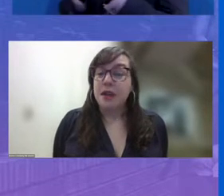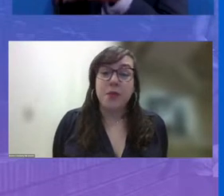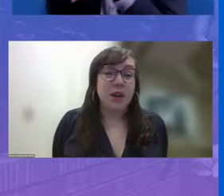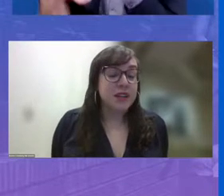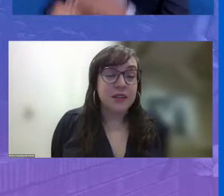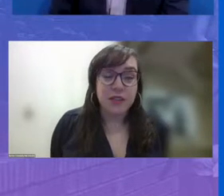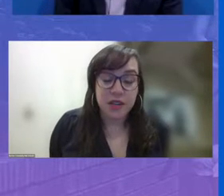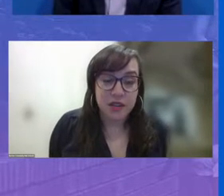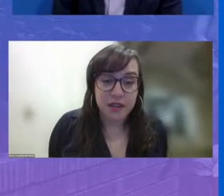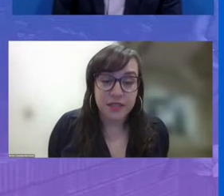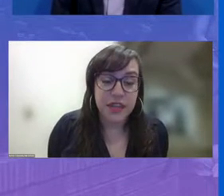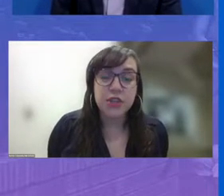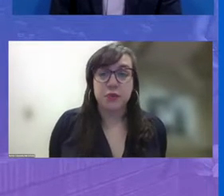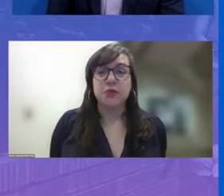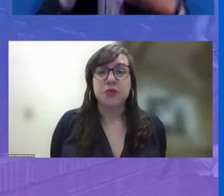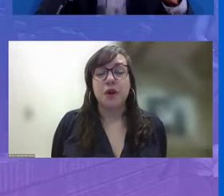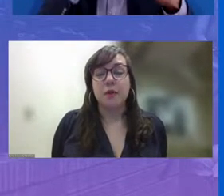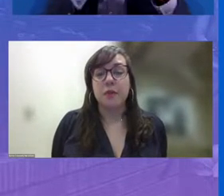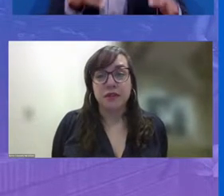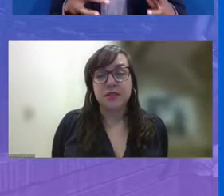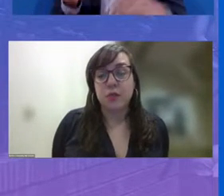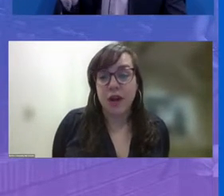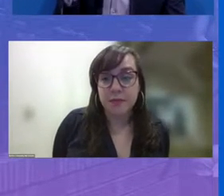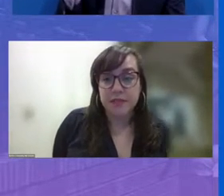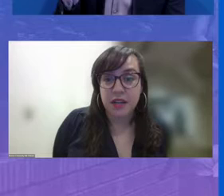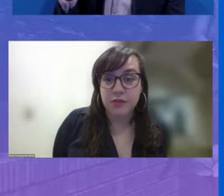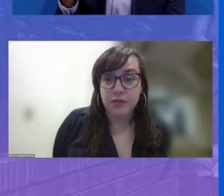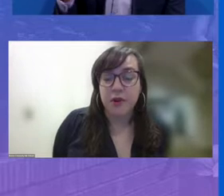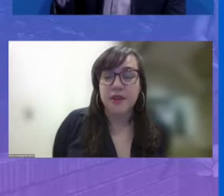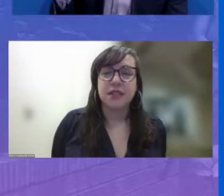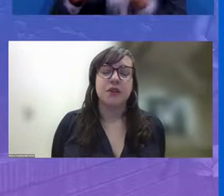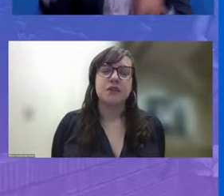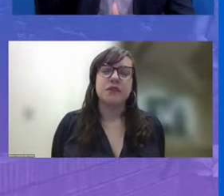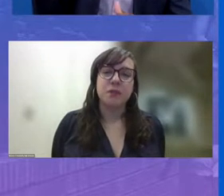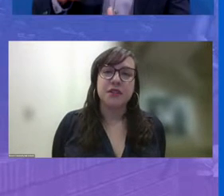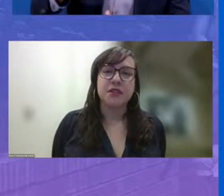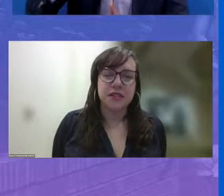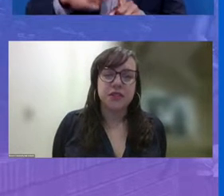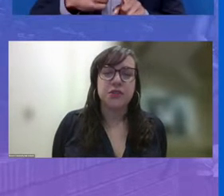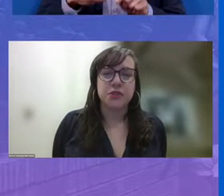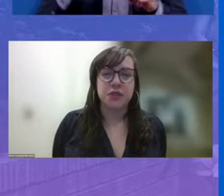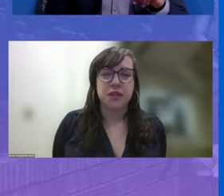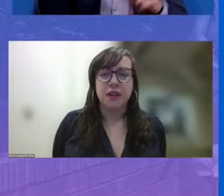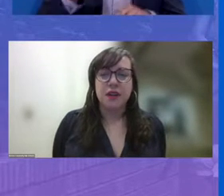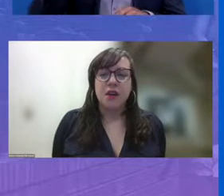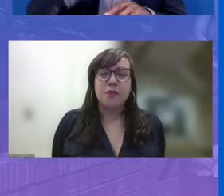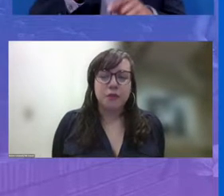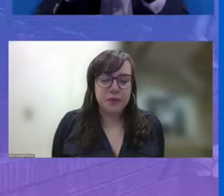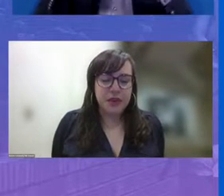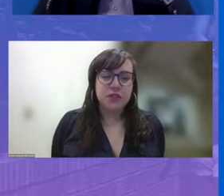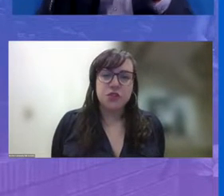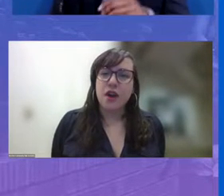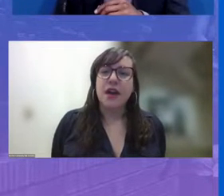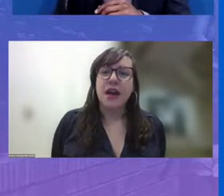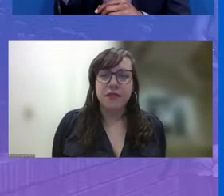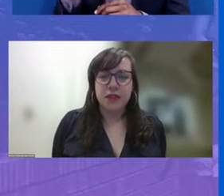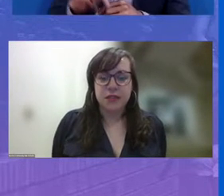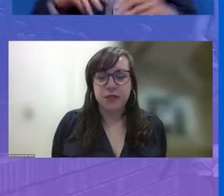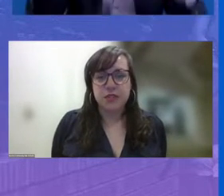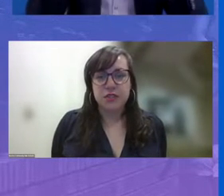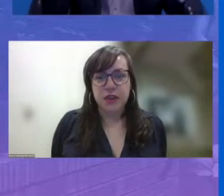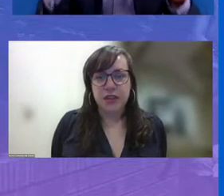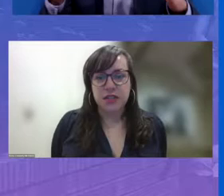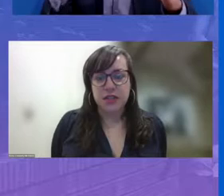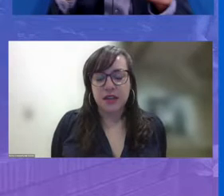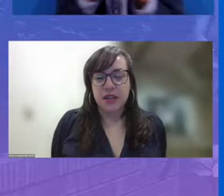I want to give a thank you to our partners of YMCA of Greater Boston and also the Boston Teachers Union for being strong advocates